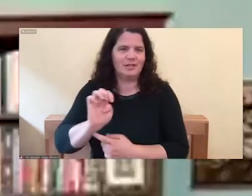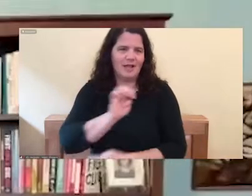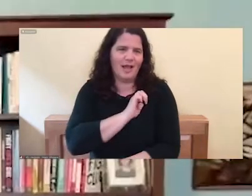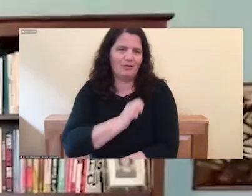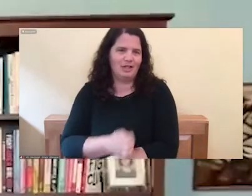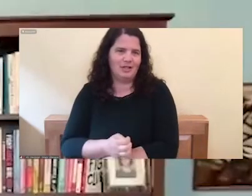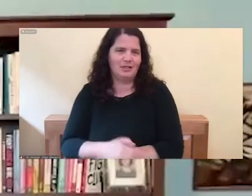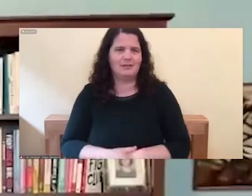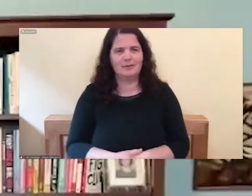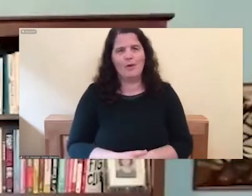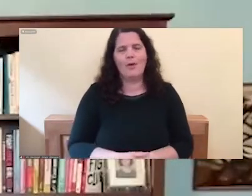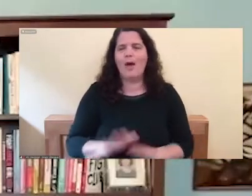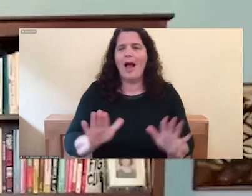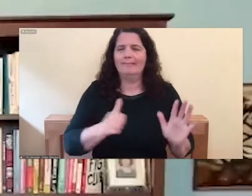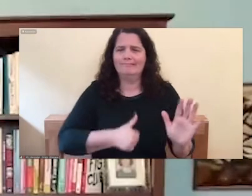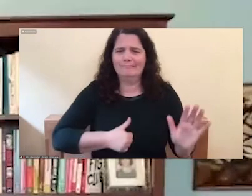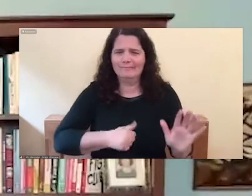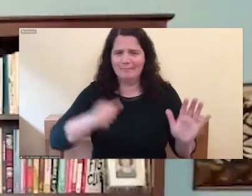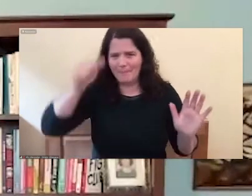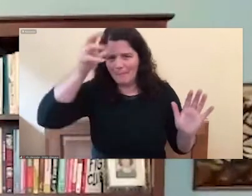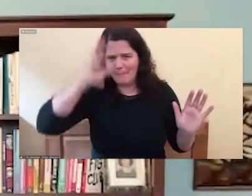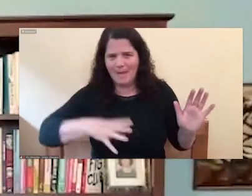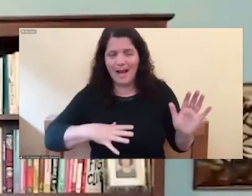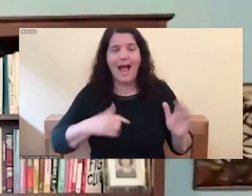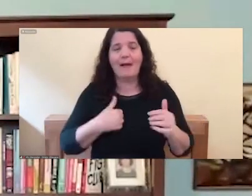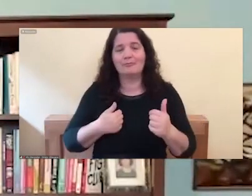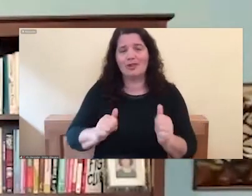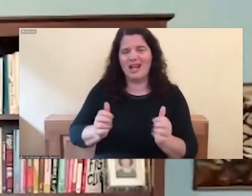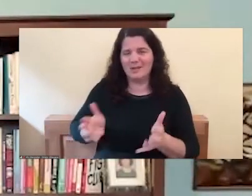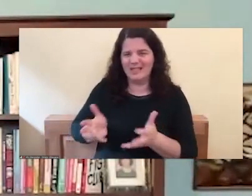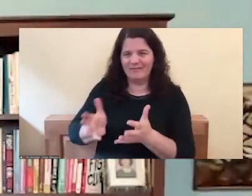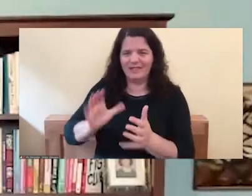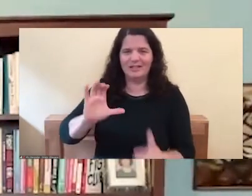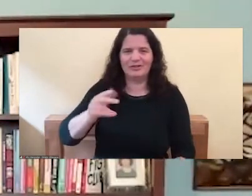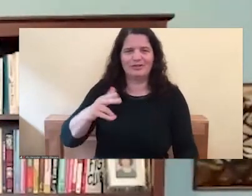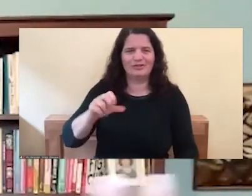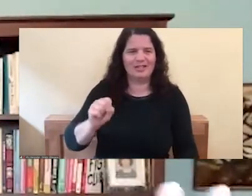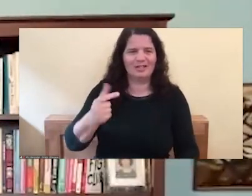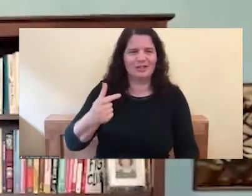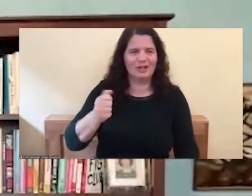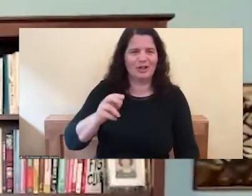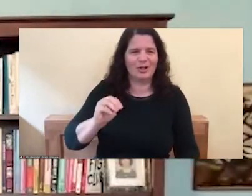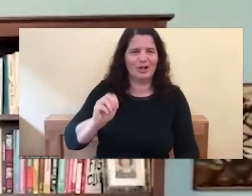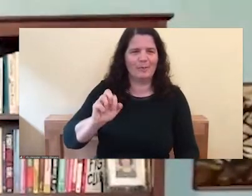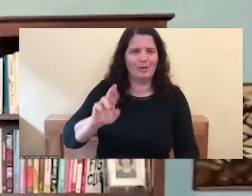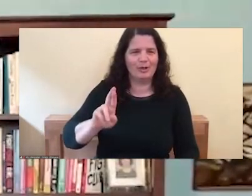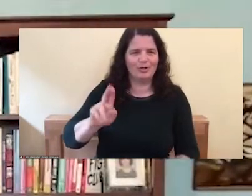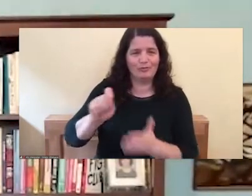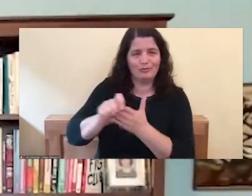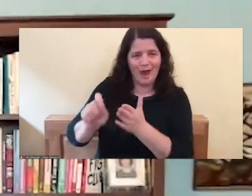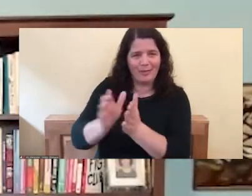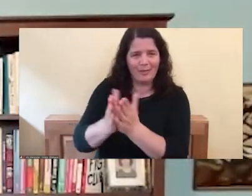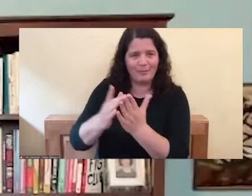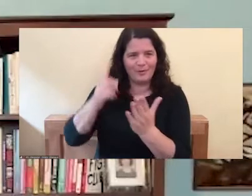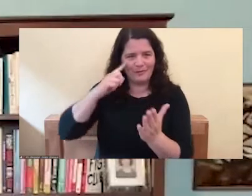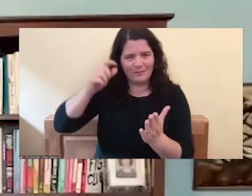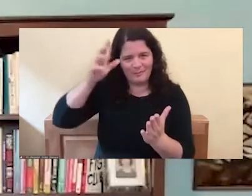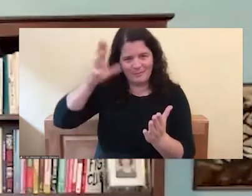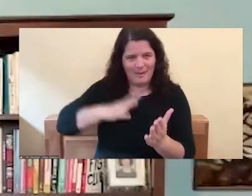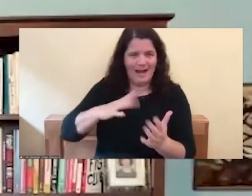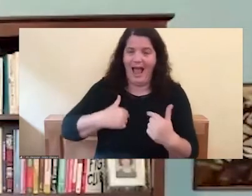apologize to all the men I'm trying to get my colleague, Chris Germer to write the book for men. Cause I'm actually not very qualified, not being raised as a man,